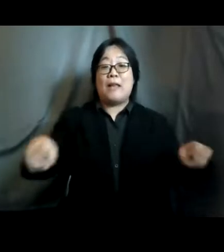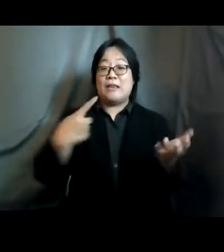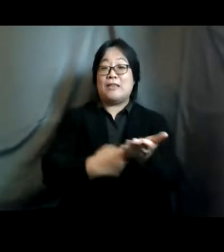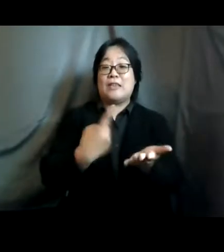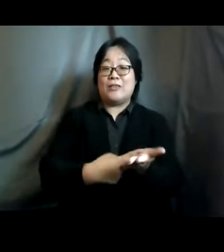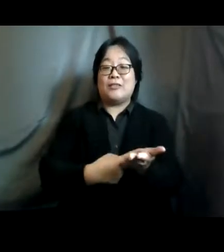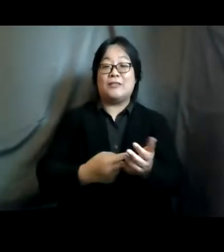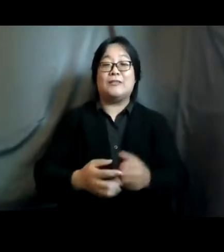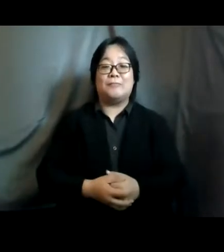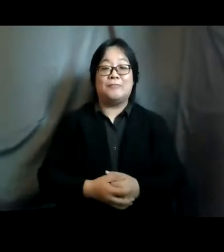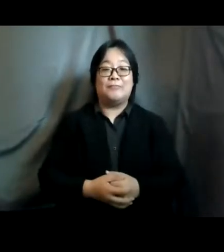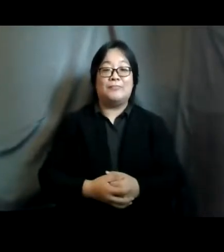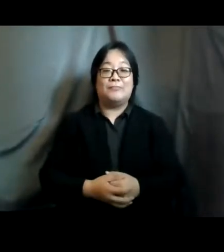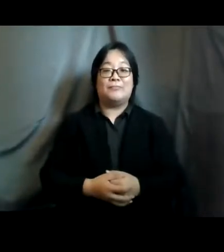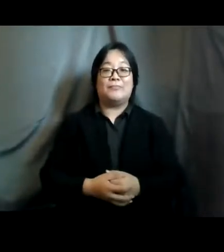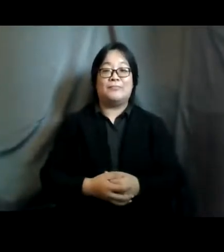screen